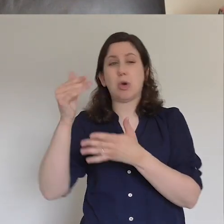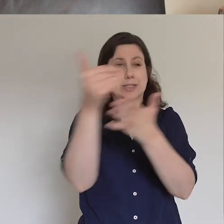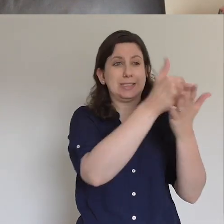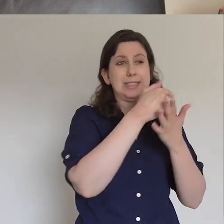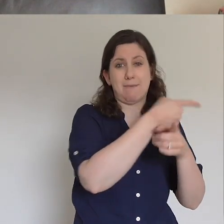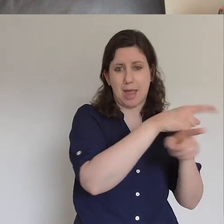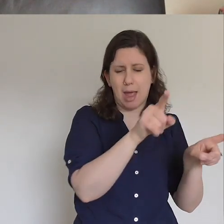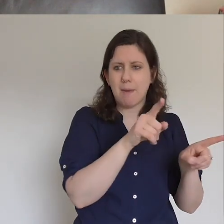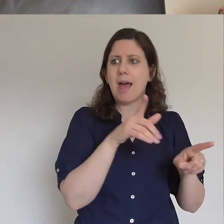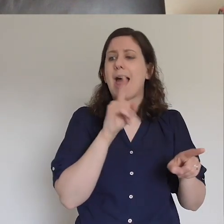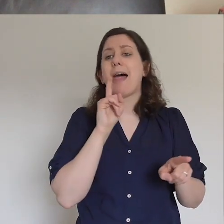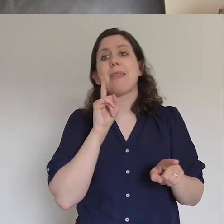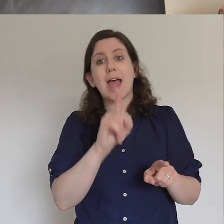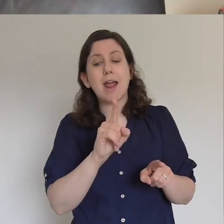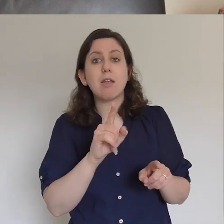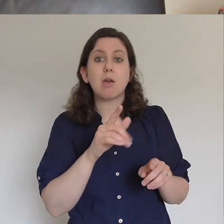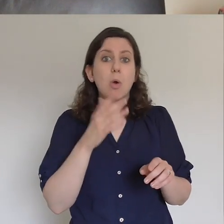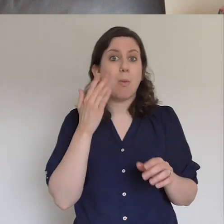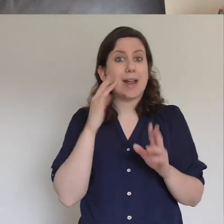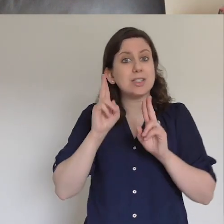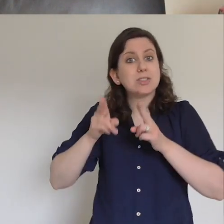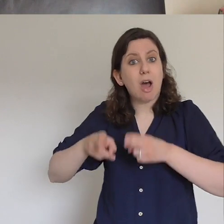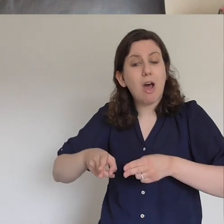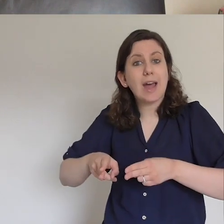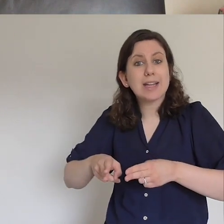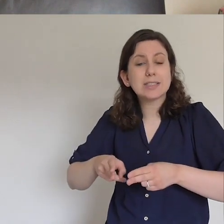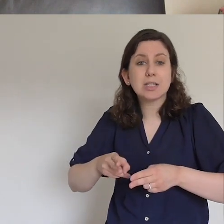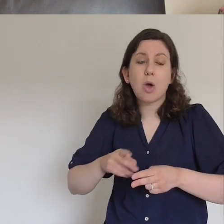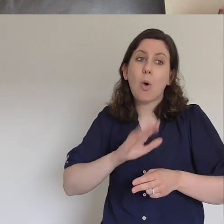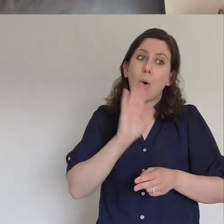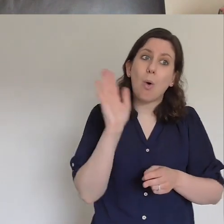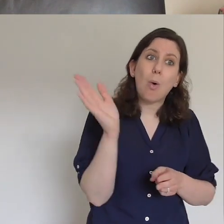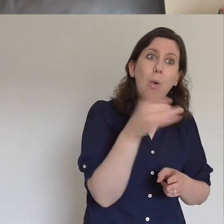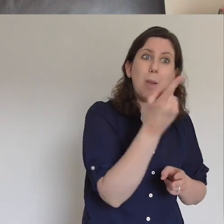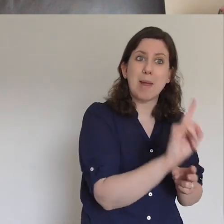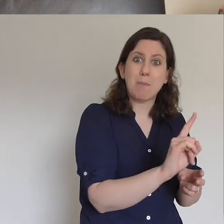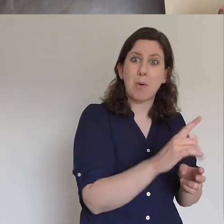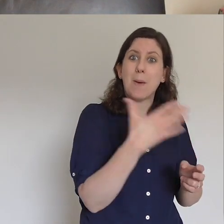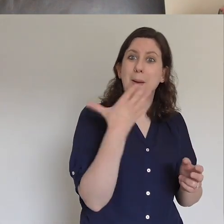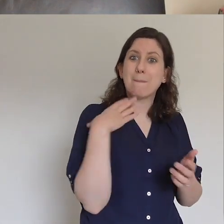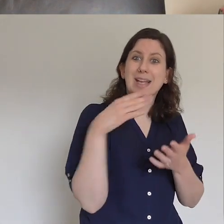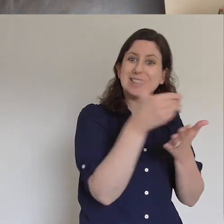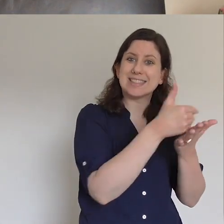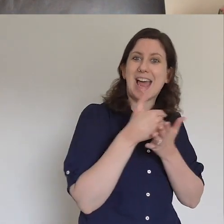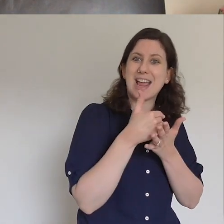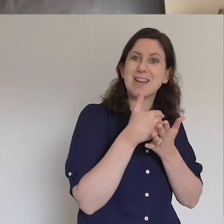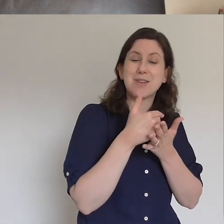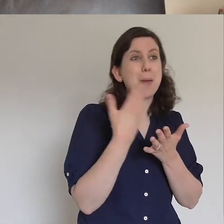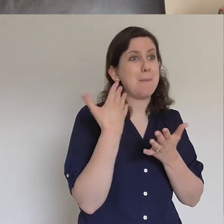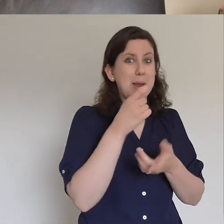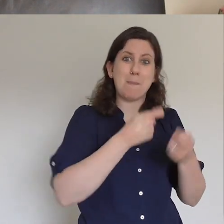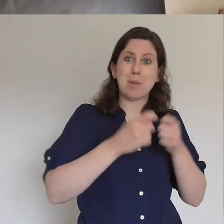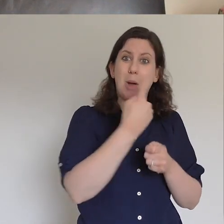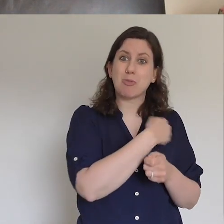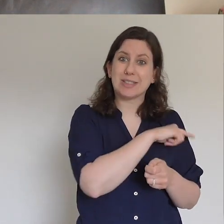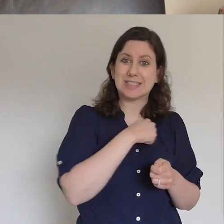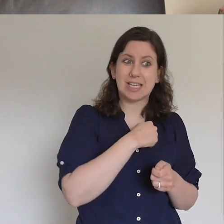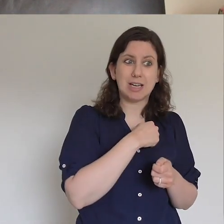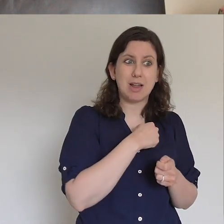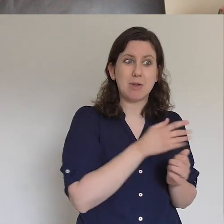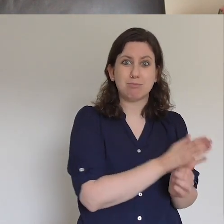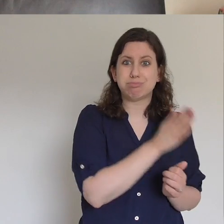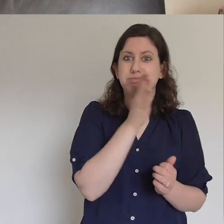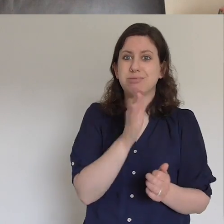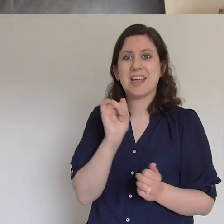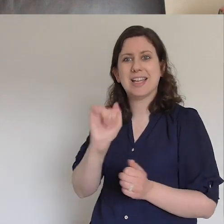and at his funeral the last four did as well so challenged who are you praying for to come to Jesus yeah yeah